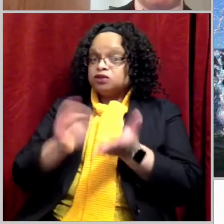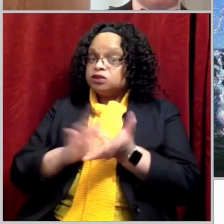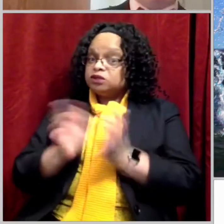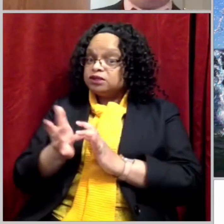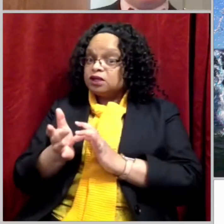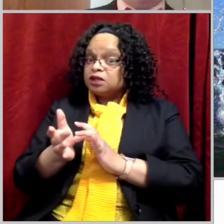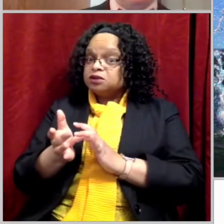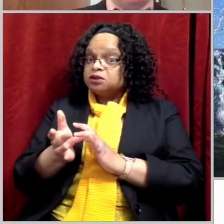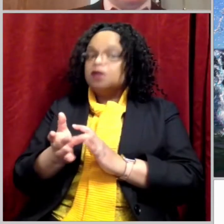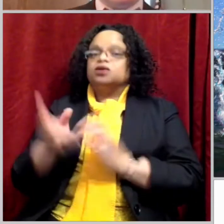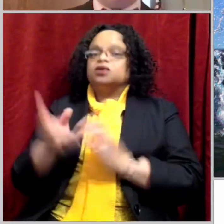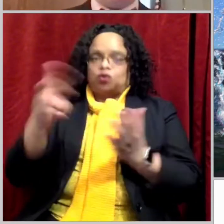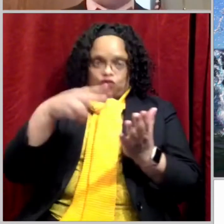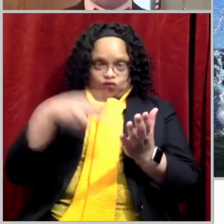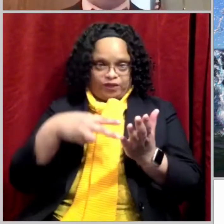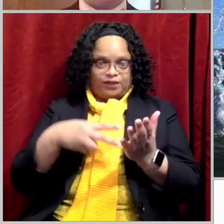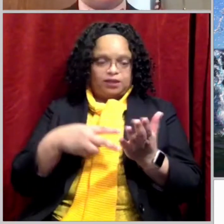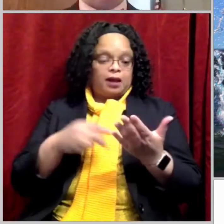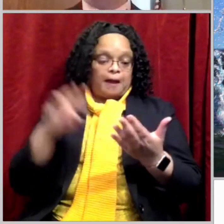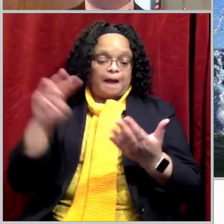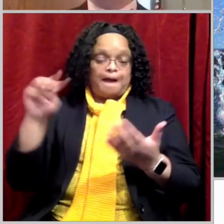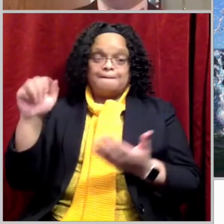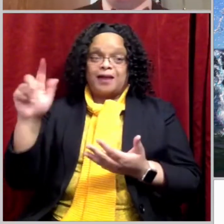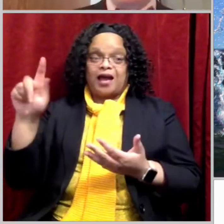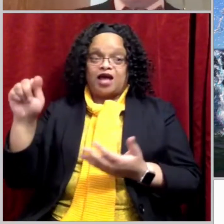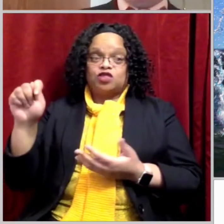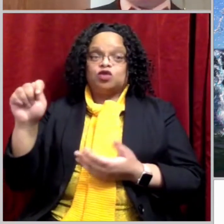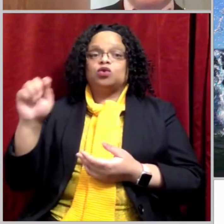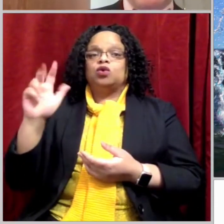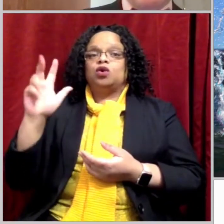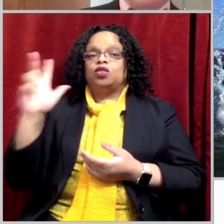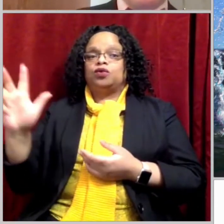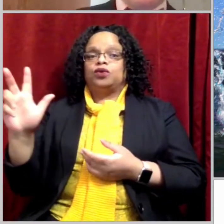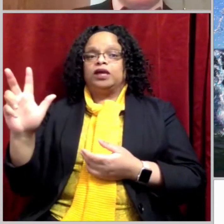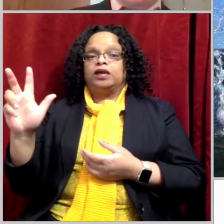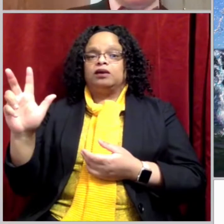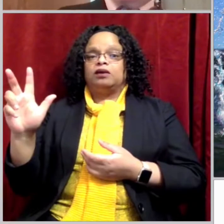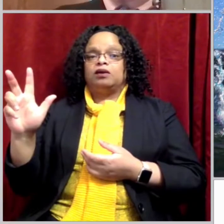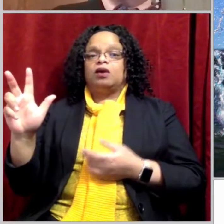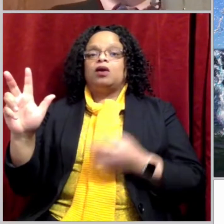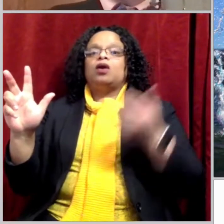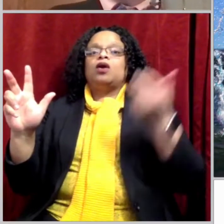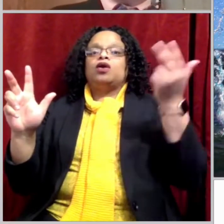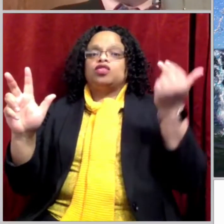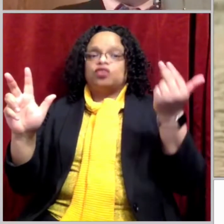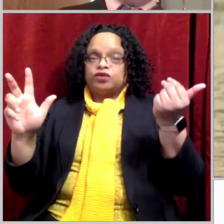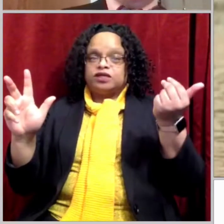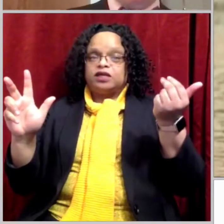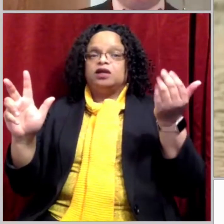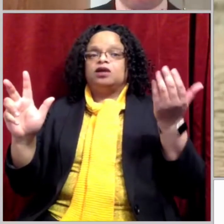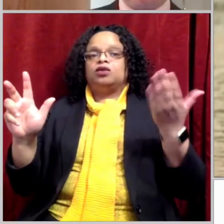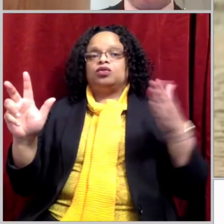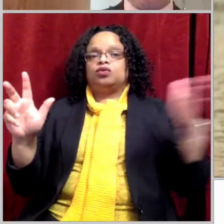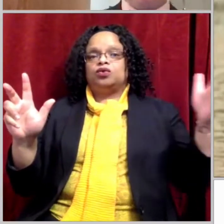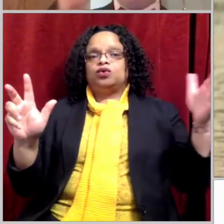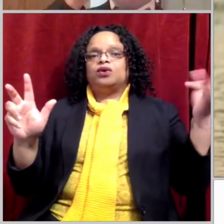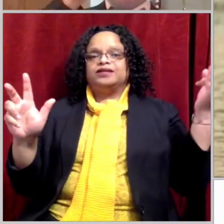you can read with me in Matthew chapter 3, verse 13 through 17.